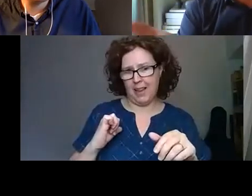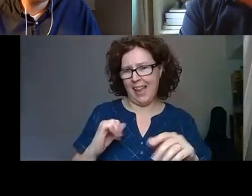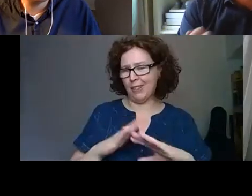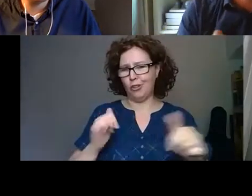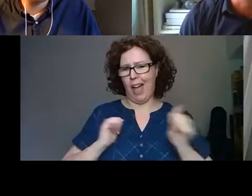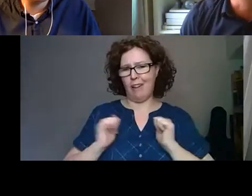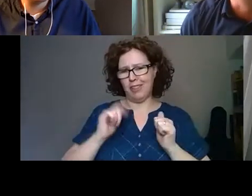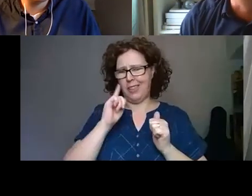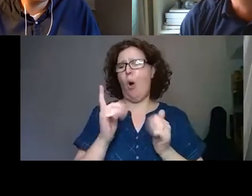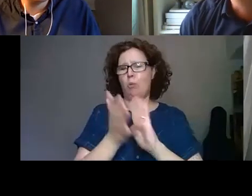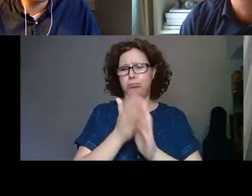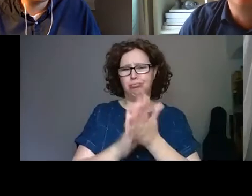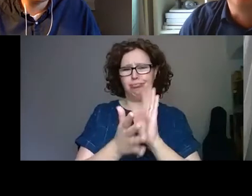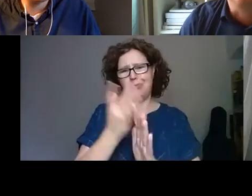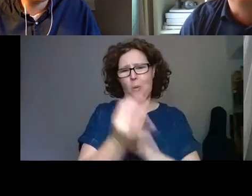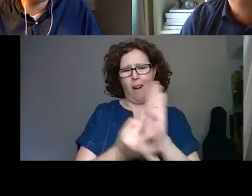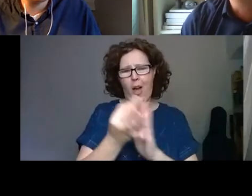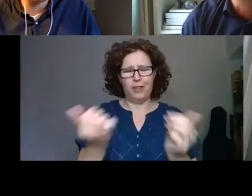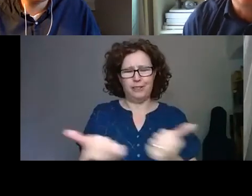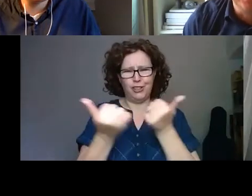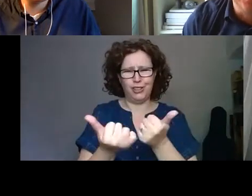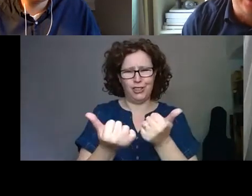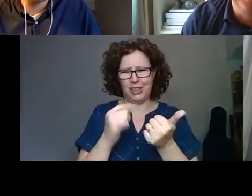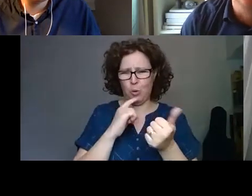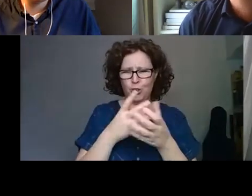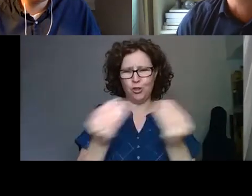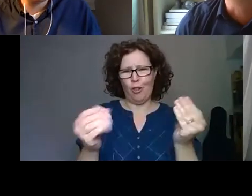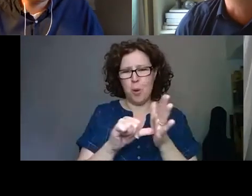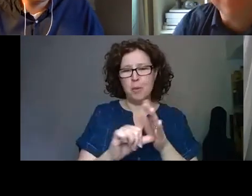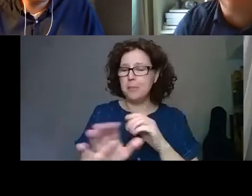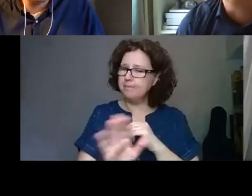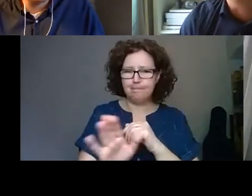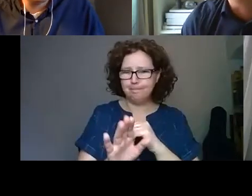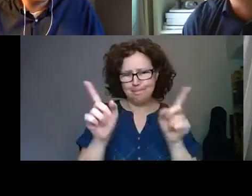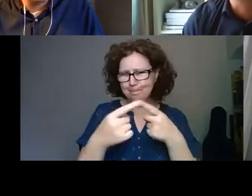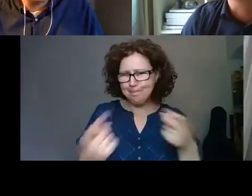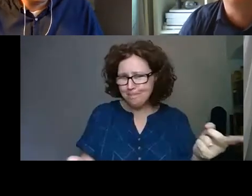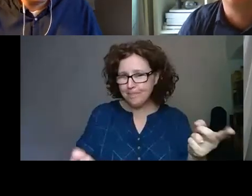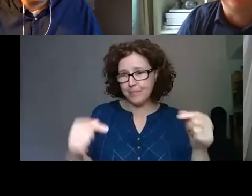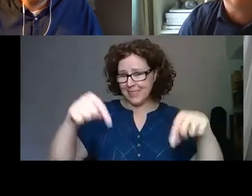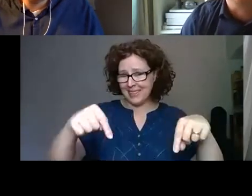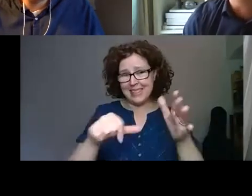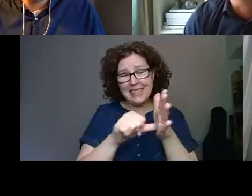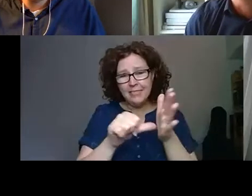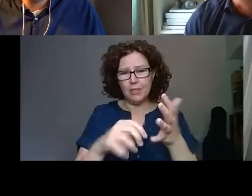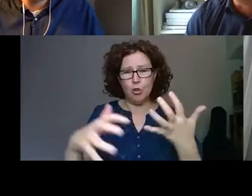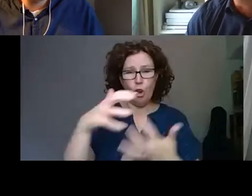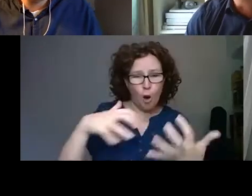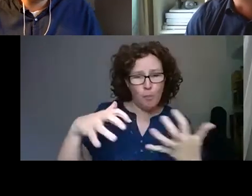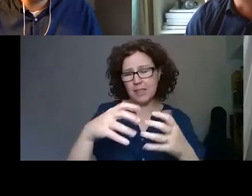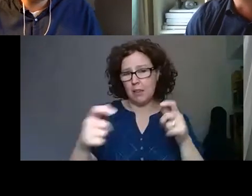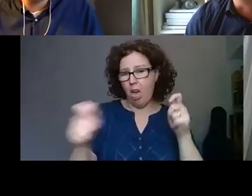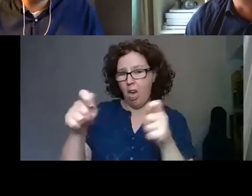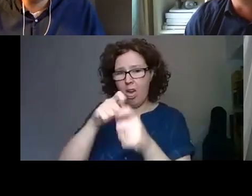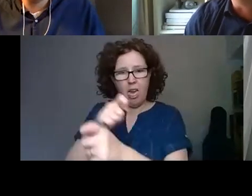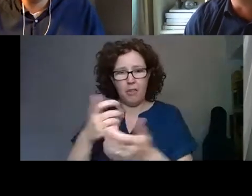everything will be tied up in a bow. It can't be. These are changing times. These are difficult times. These are complex times. And all